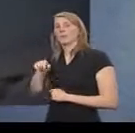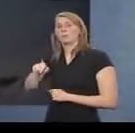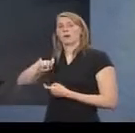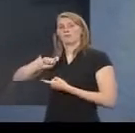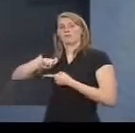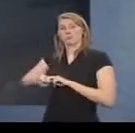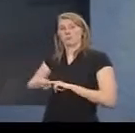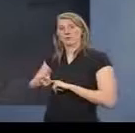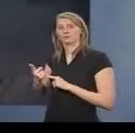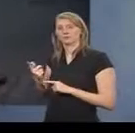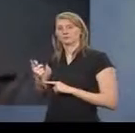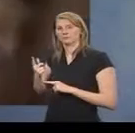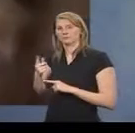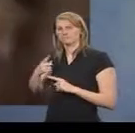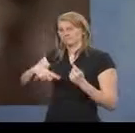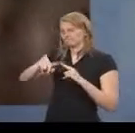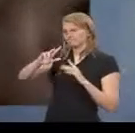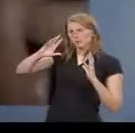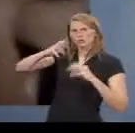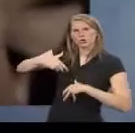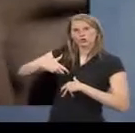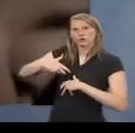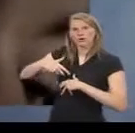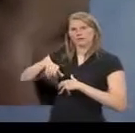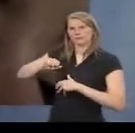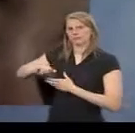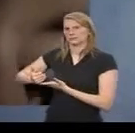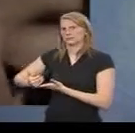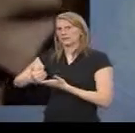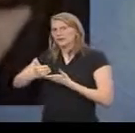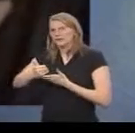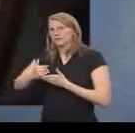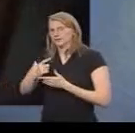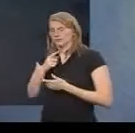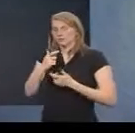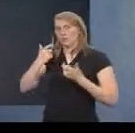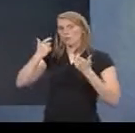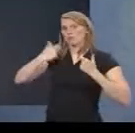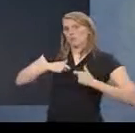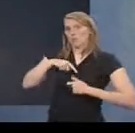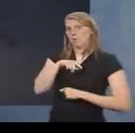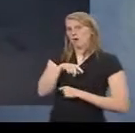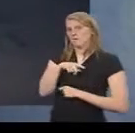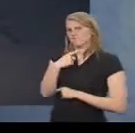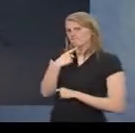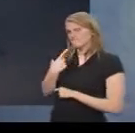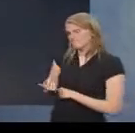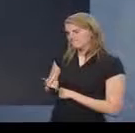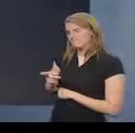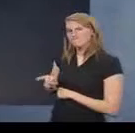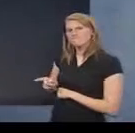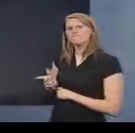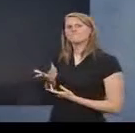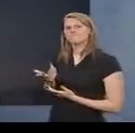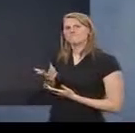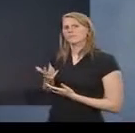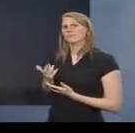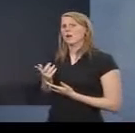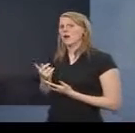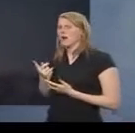It got to the point where they were so concerned about his safety that our lawyer was told to bring along the